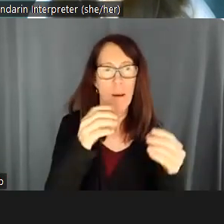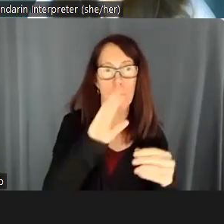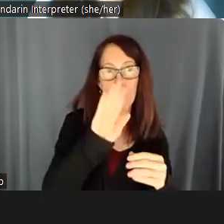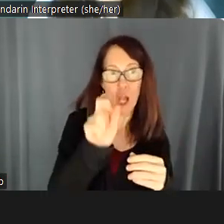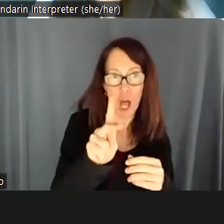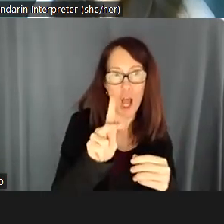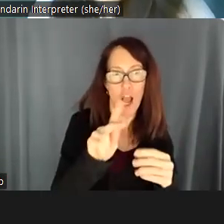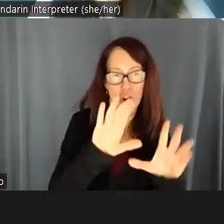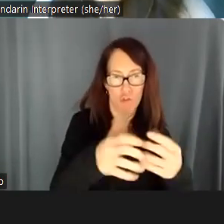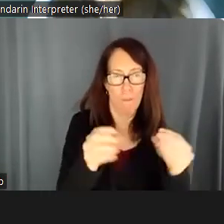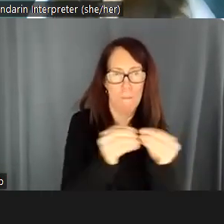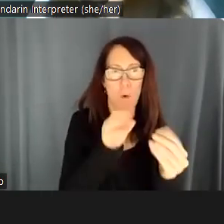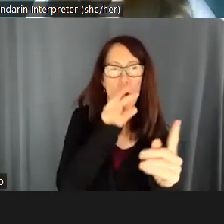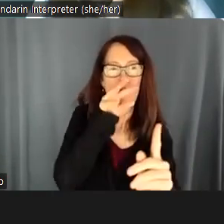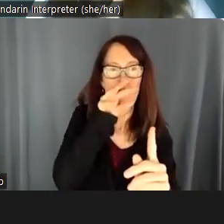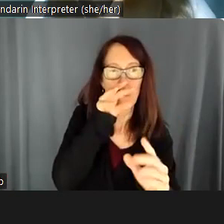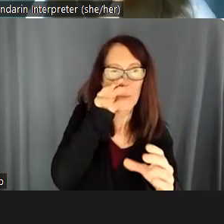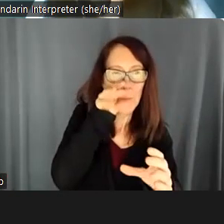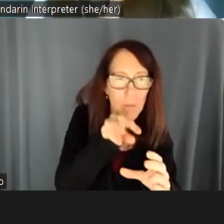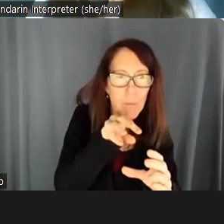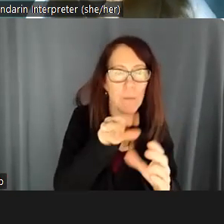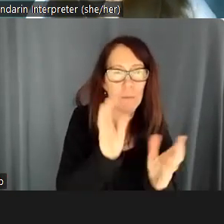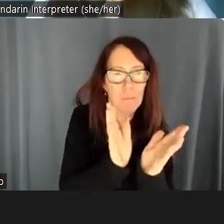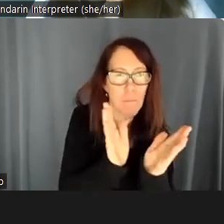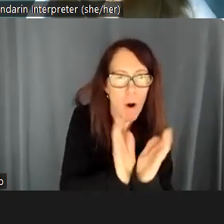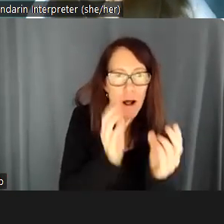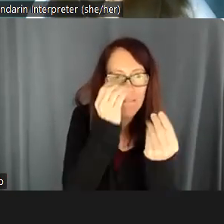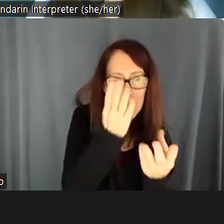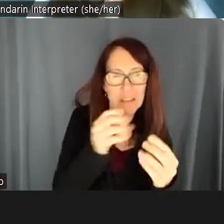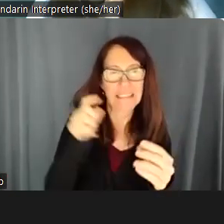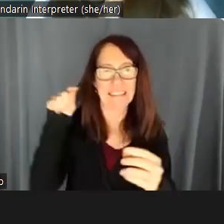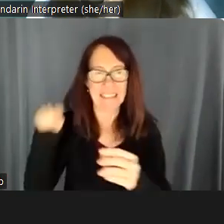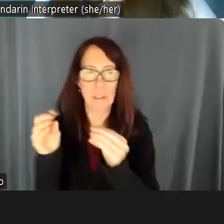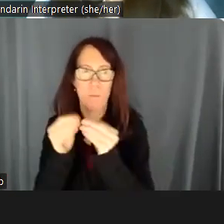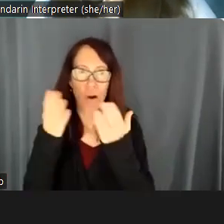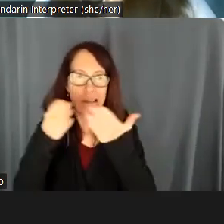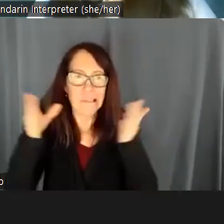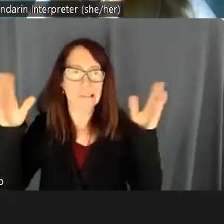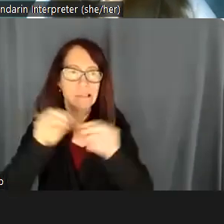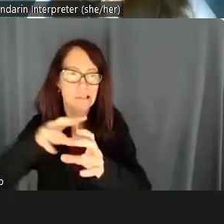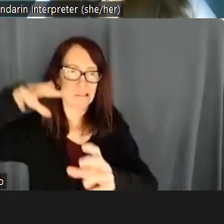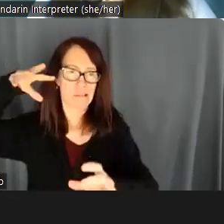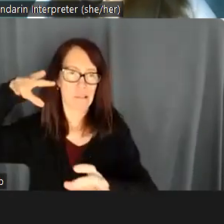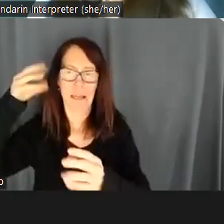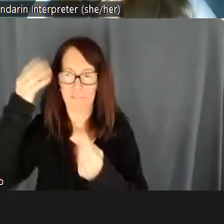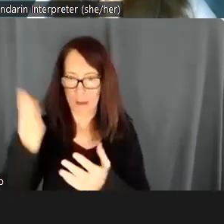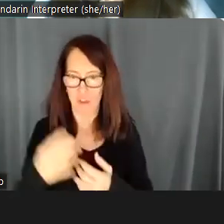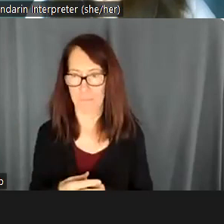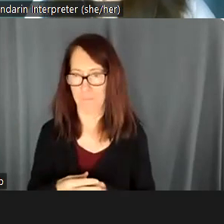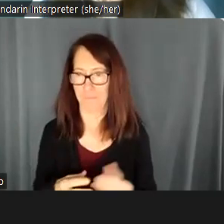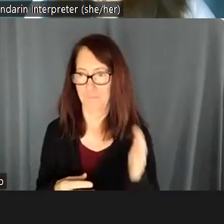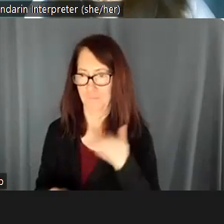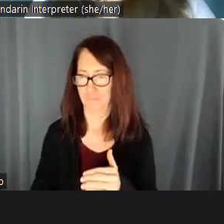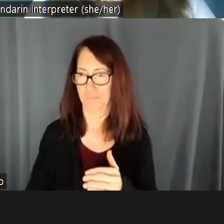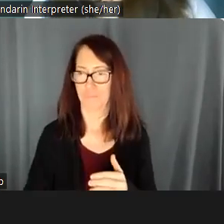Rishi, this is Marcos. So I could I want some clarification on that point just because I work with the data myself. So, you